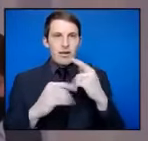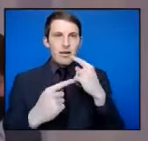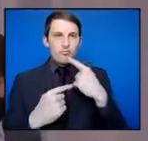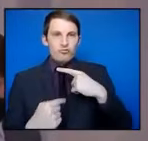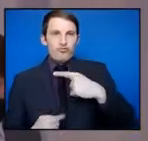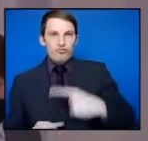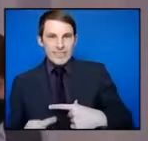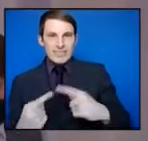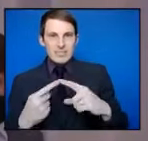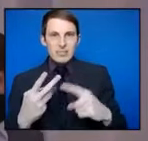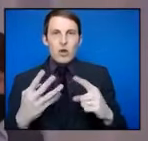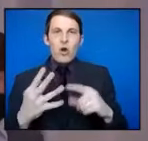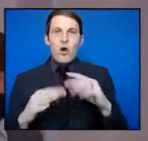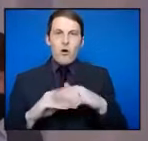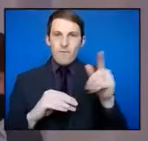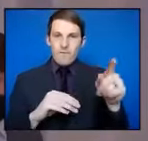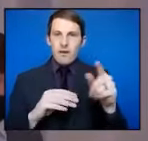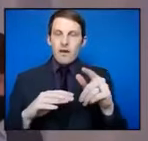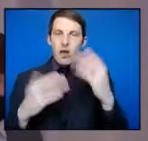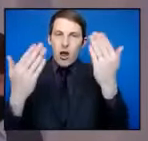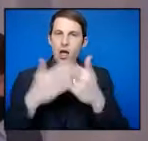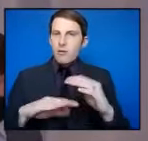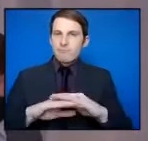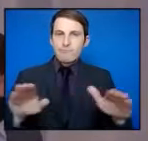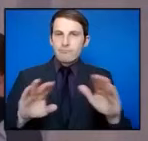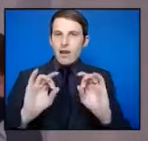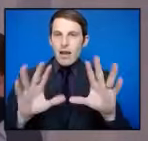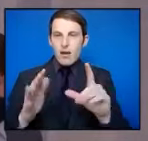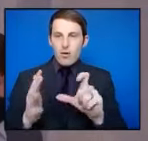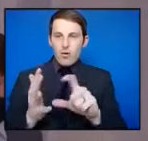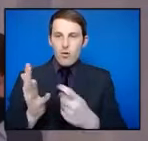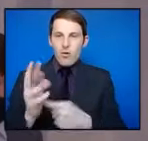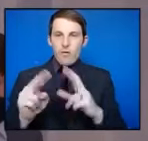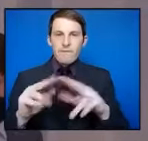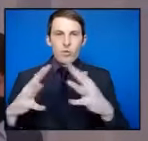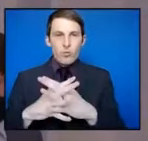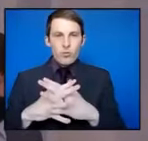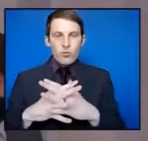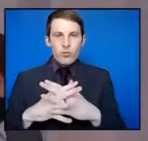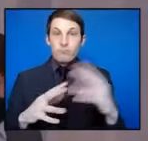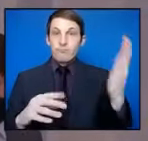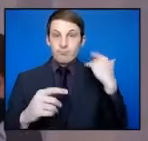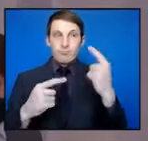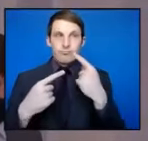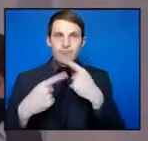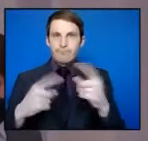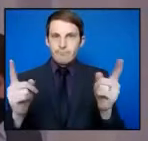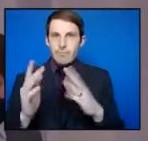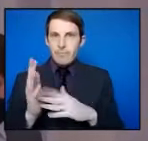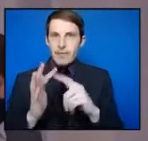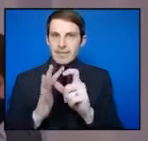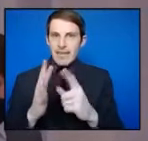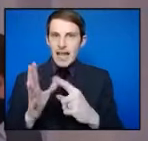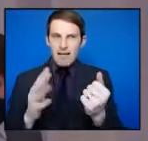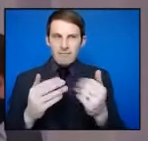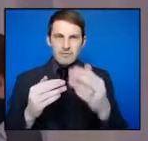they issued a media release on this as well as conveying to government the considerable level of community concern and confusion that exists. And I brought